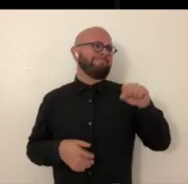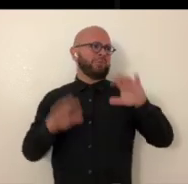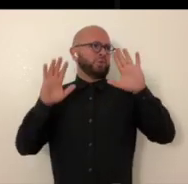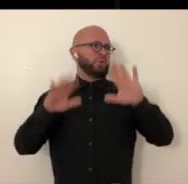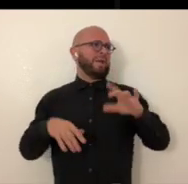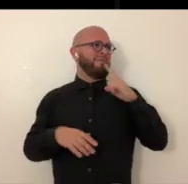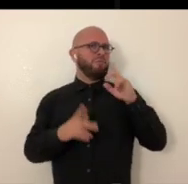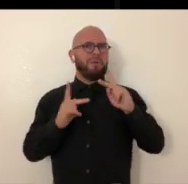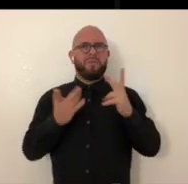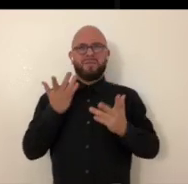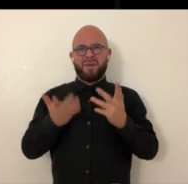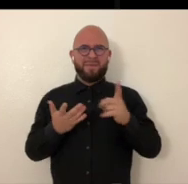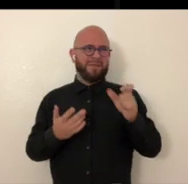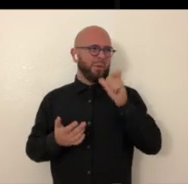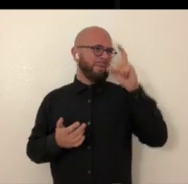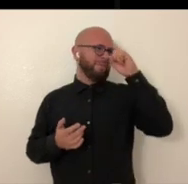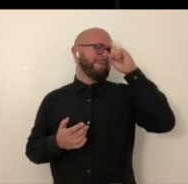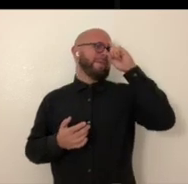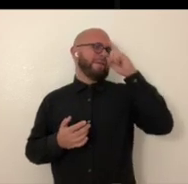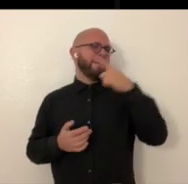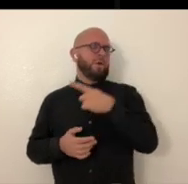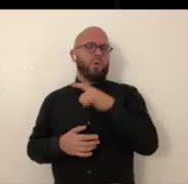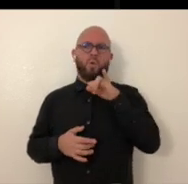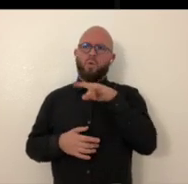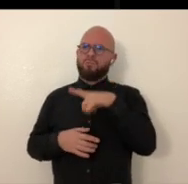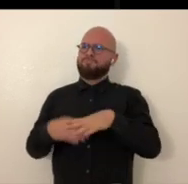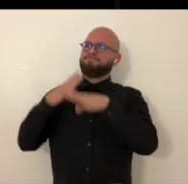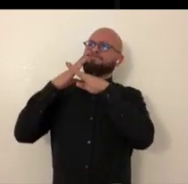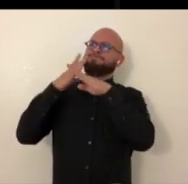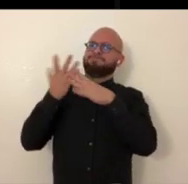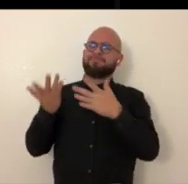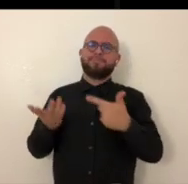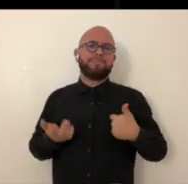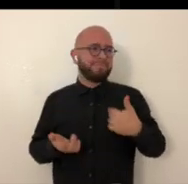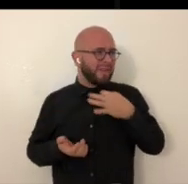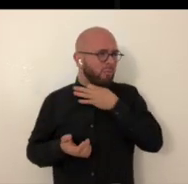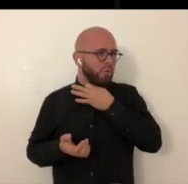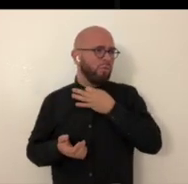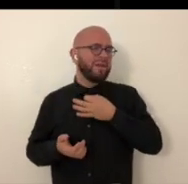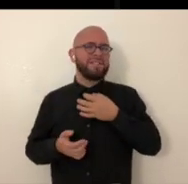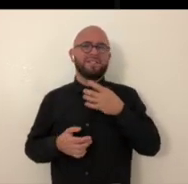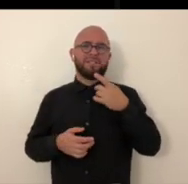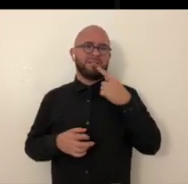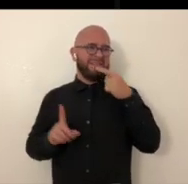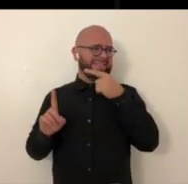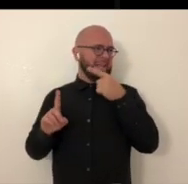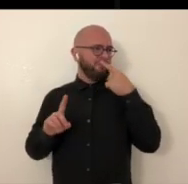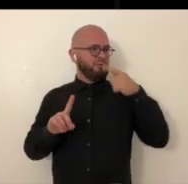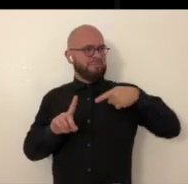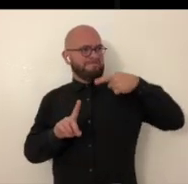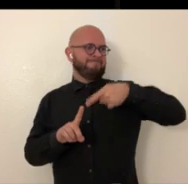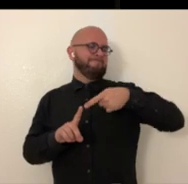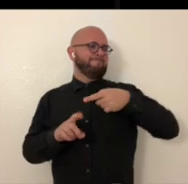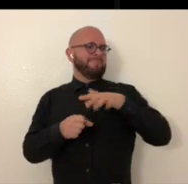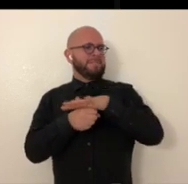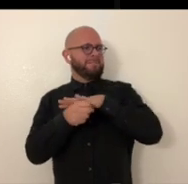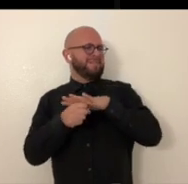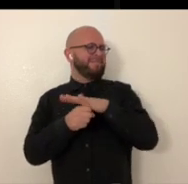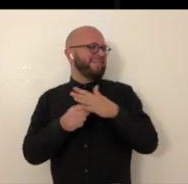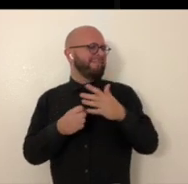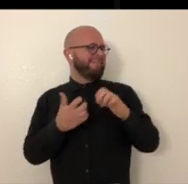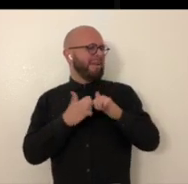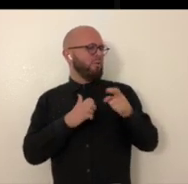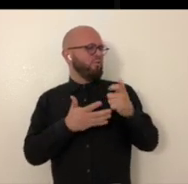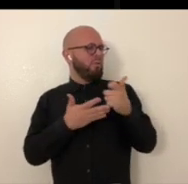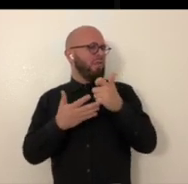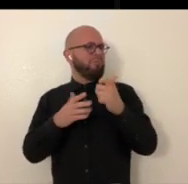Oh, it's a great way to start the conversations for people who might not otherwise think about it. How did you do that as a site